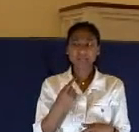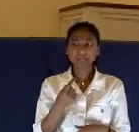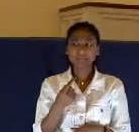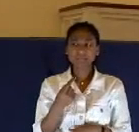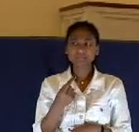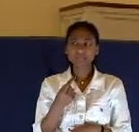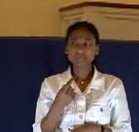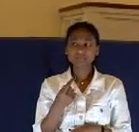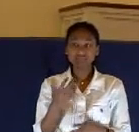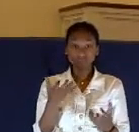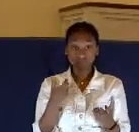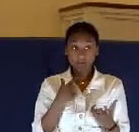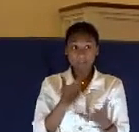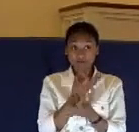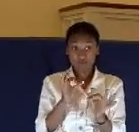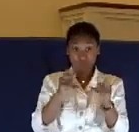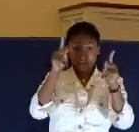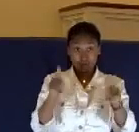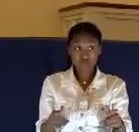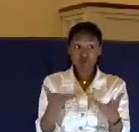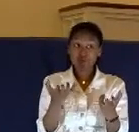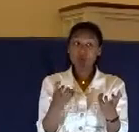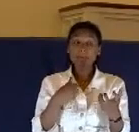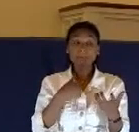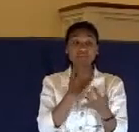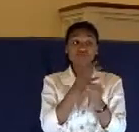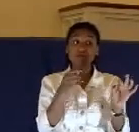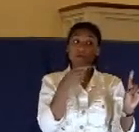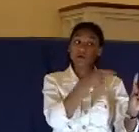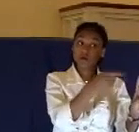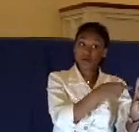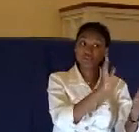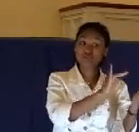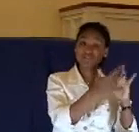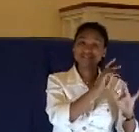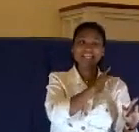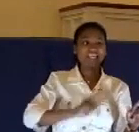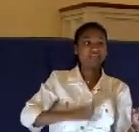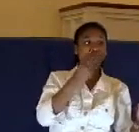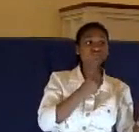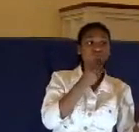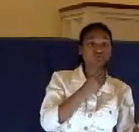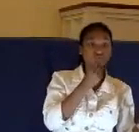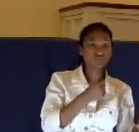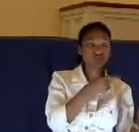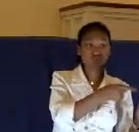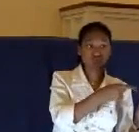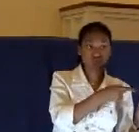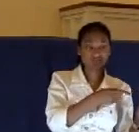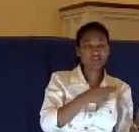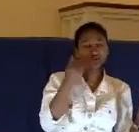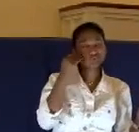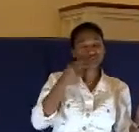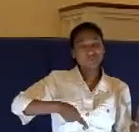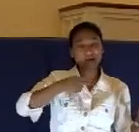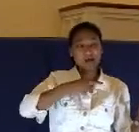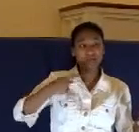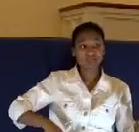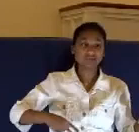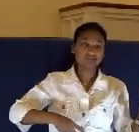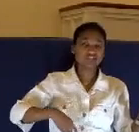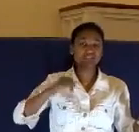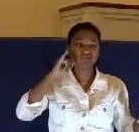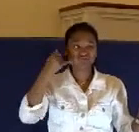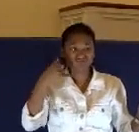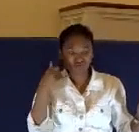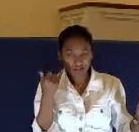will you that I release unto you the king of the Jews? For he knew that the chief priests delivered him for envy, but the chief priests moved